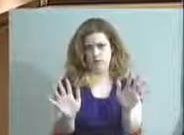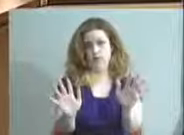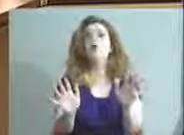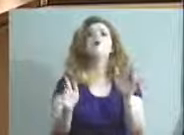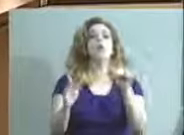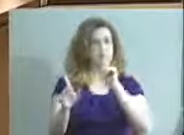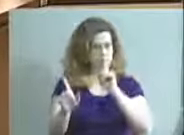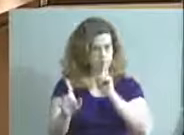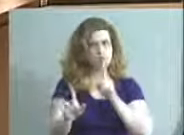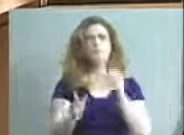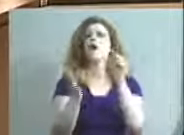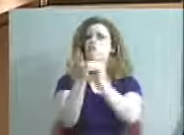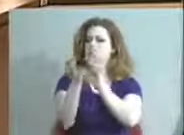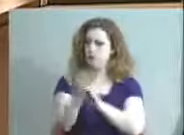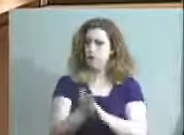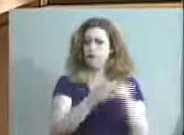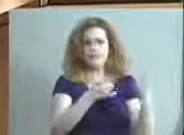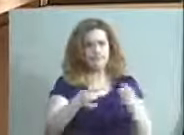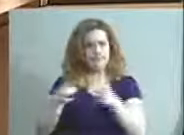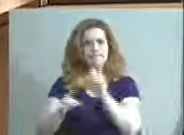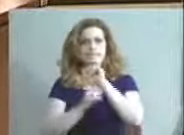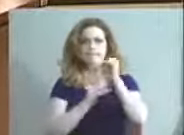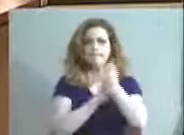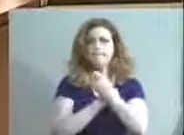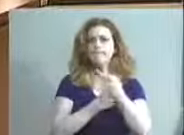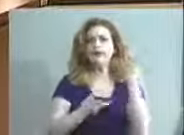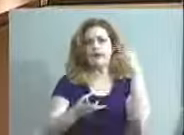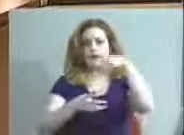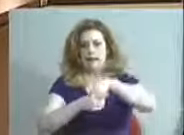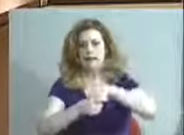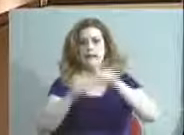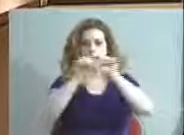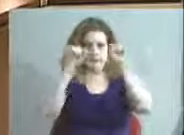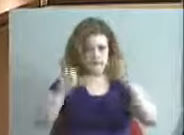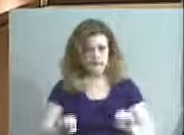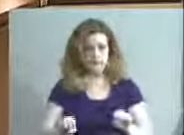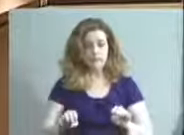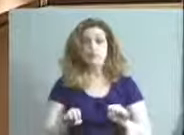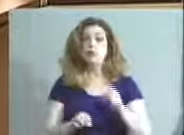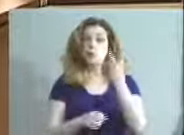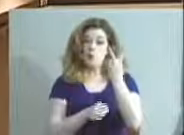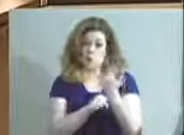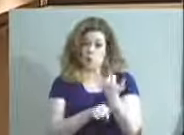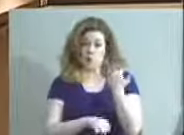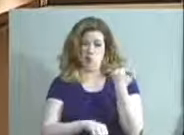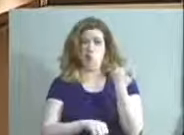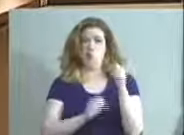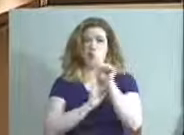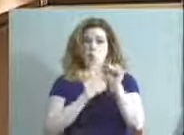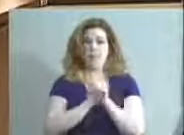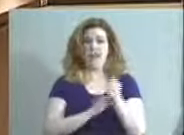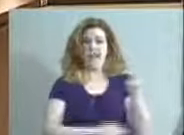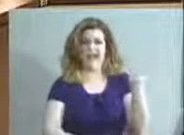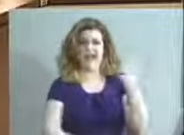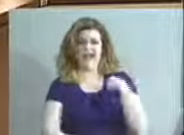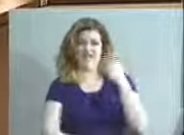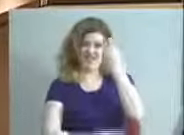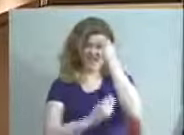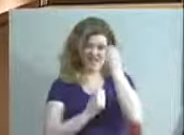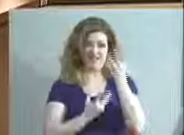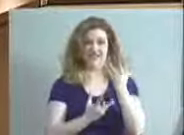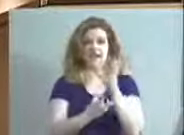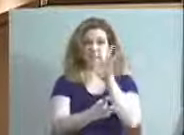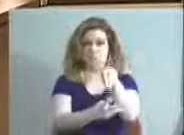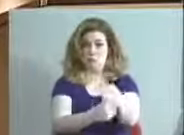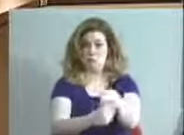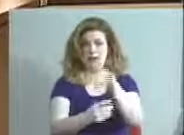documented those incidents in an internal system. Two years ago, the state asked for that data to be put